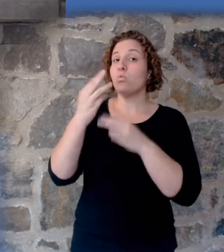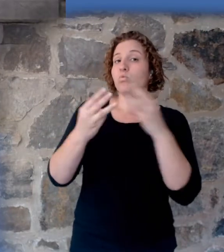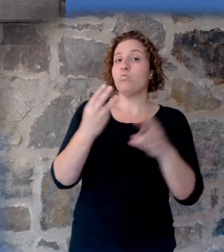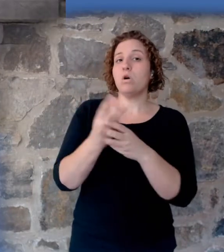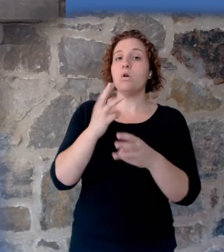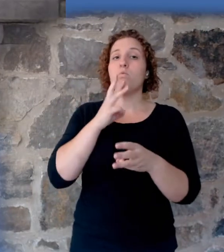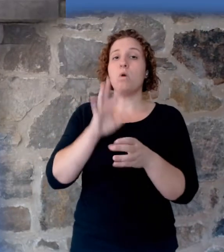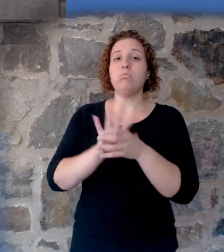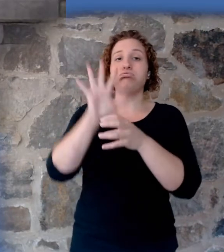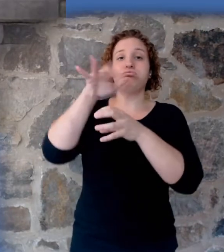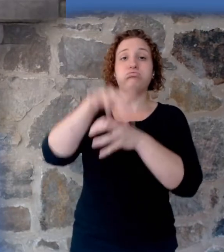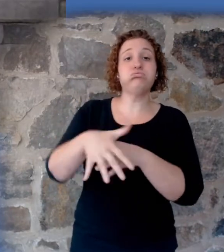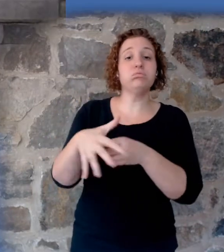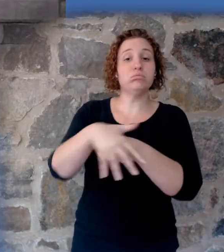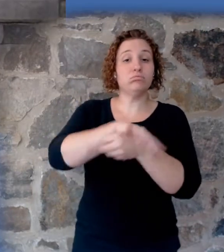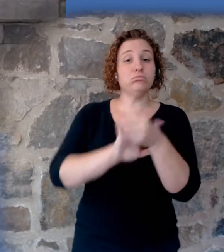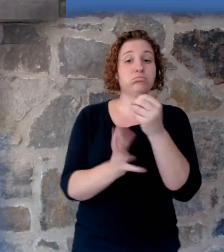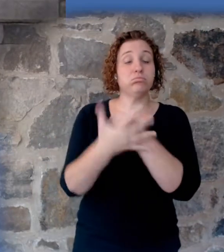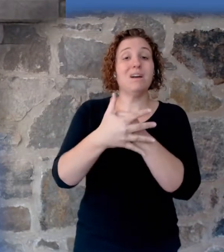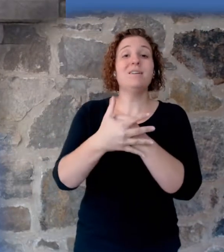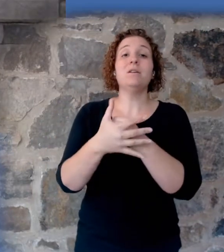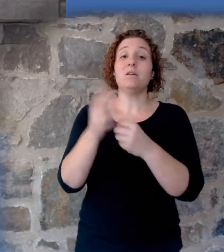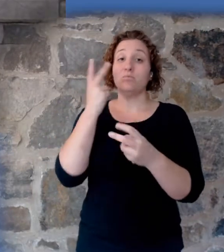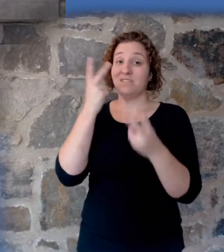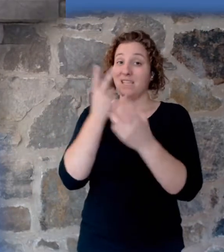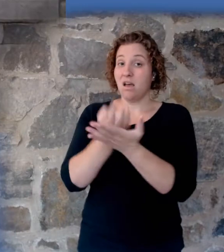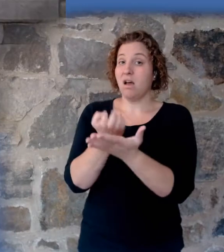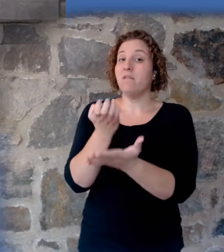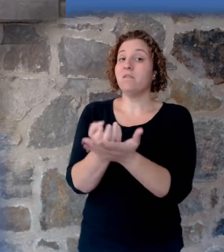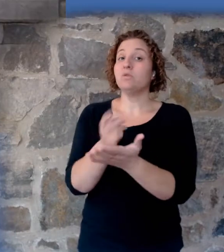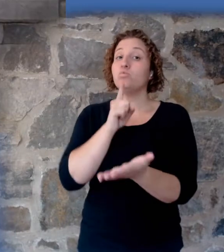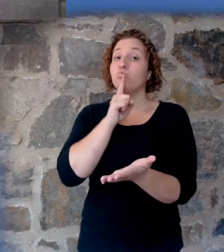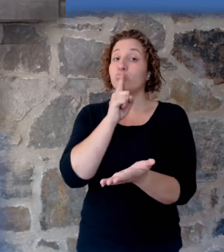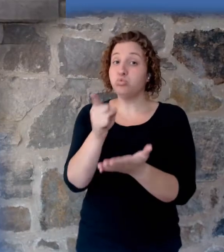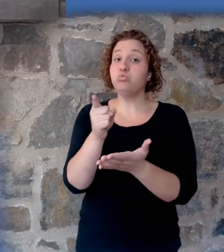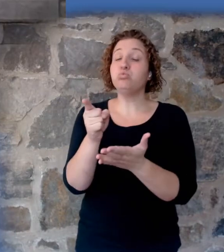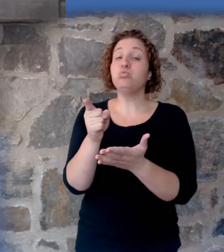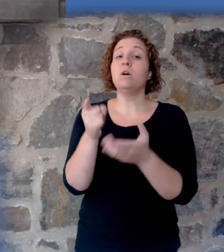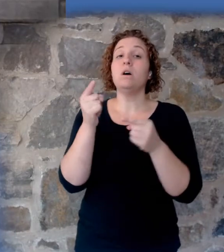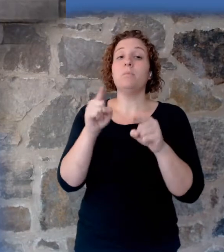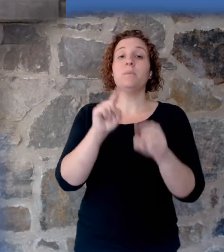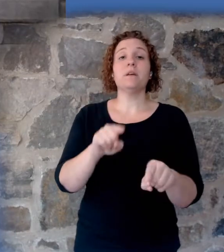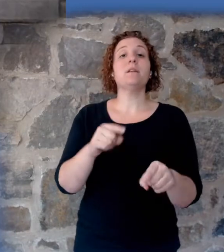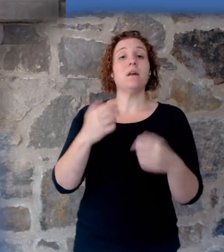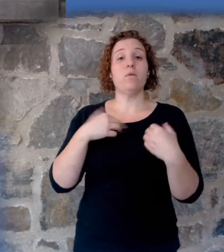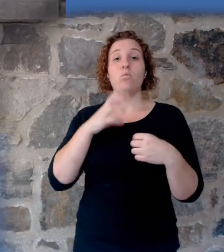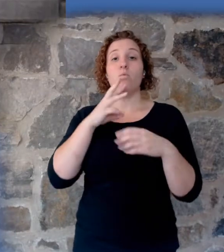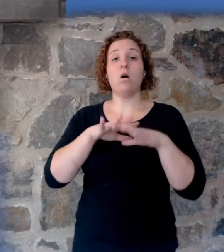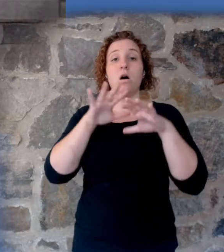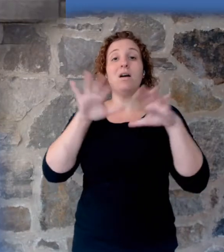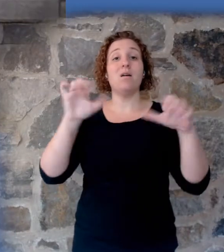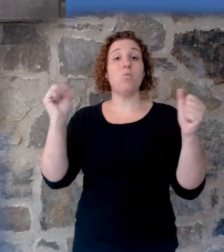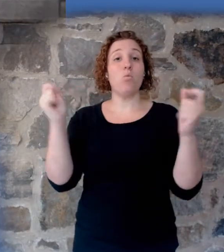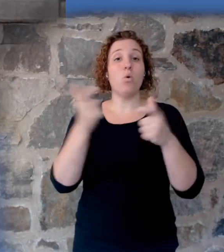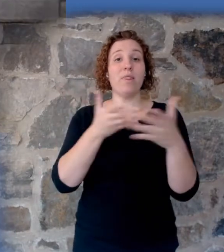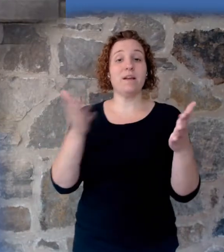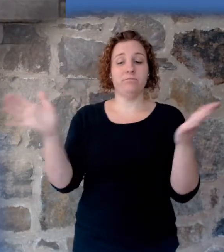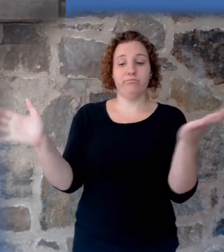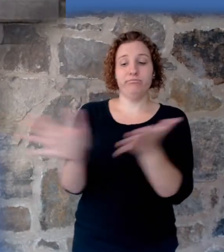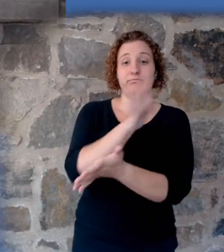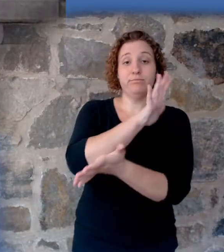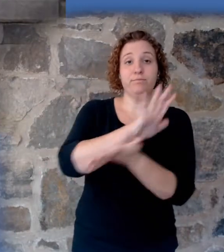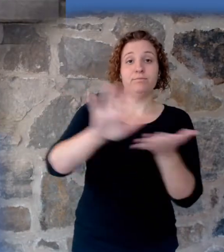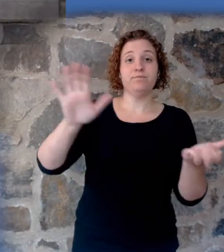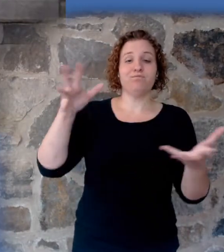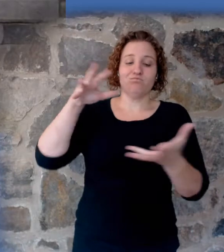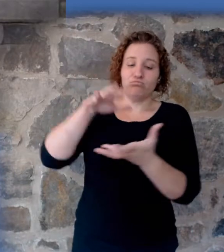covered with water then we ought to find evidence of not only the earth being covered with water but everything that lived on it being swept away, crushed and